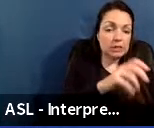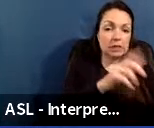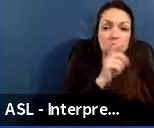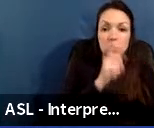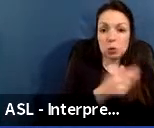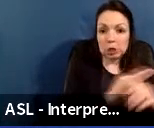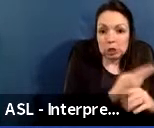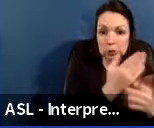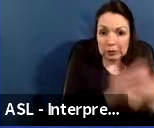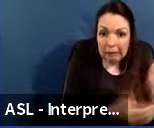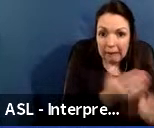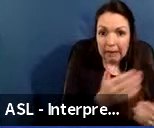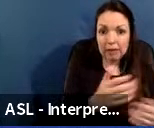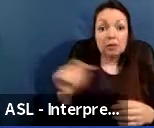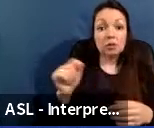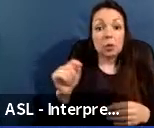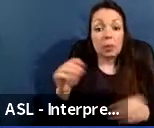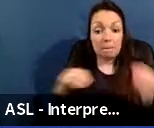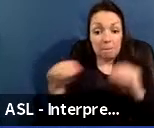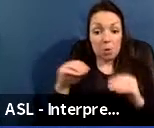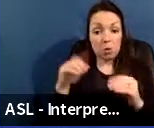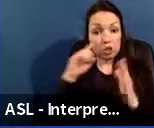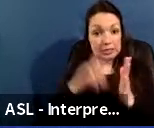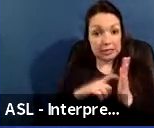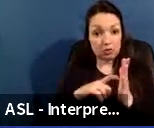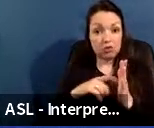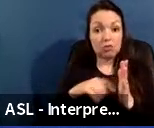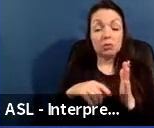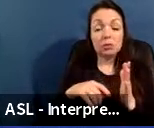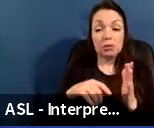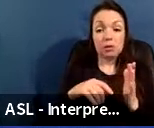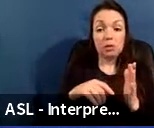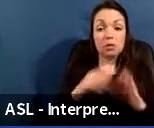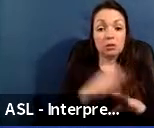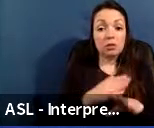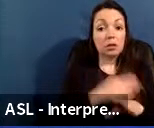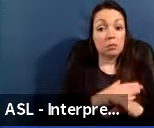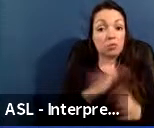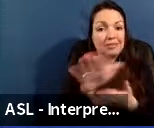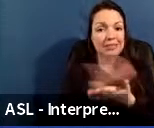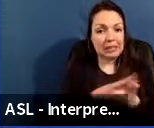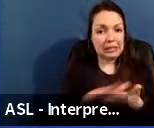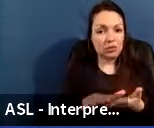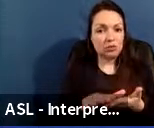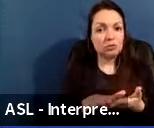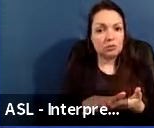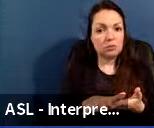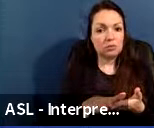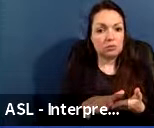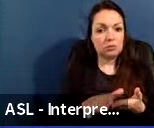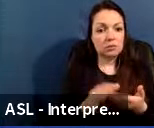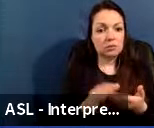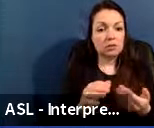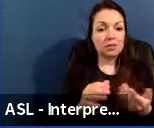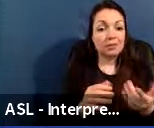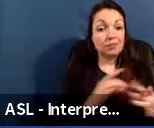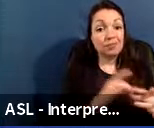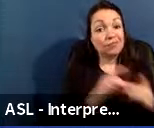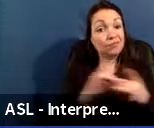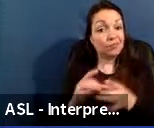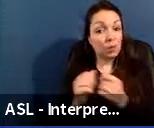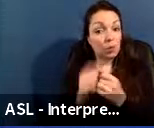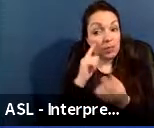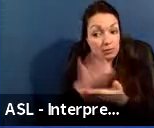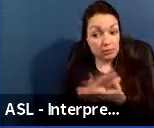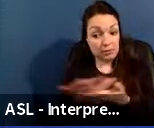toilets with motion sensors, motion detectors to improve sanitation. And hand-in-hand with sanitation